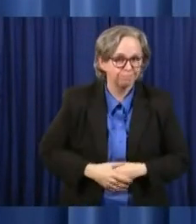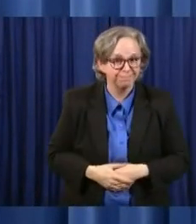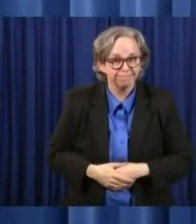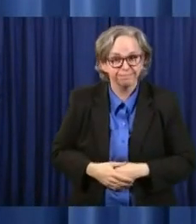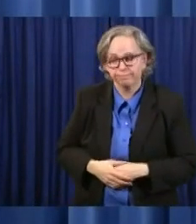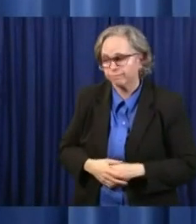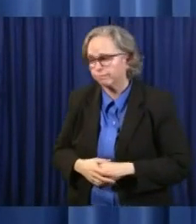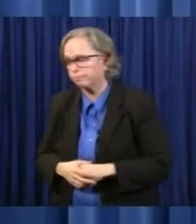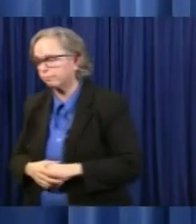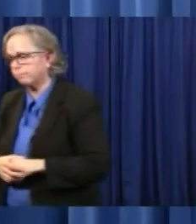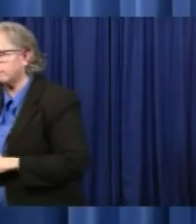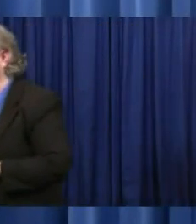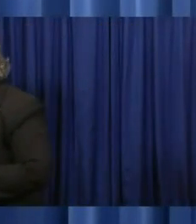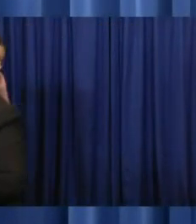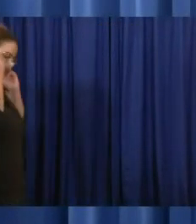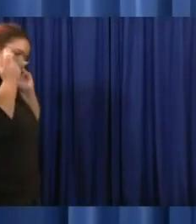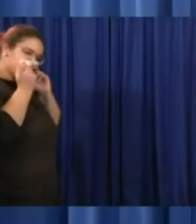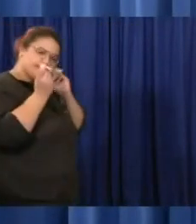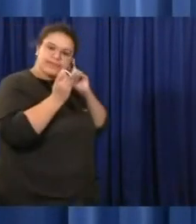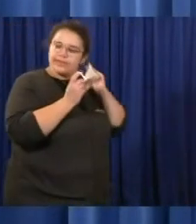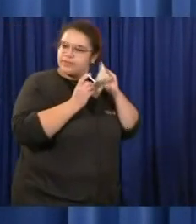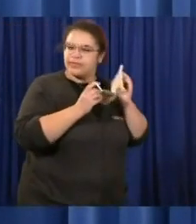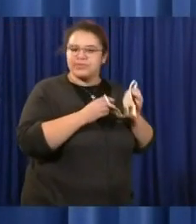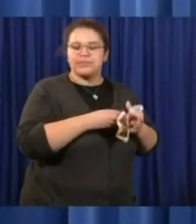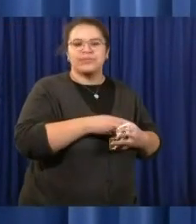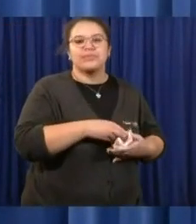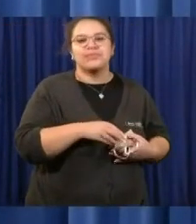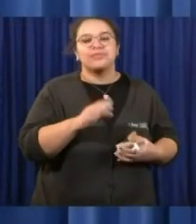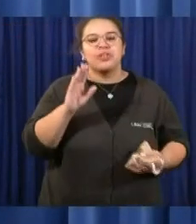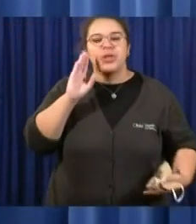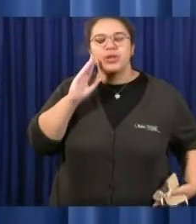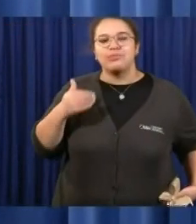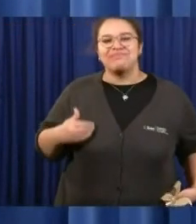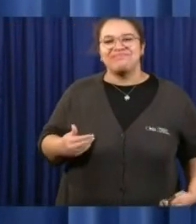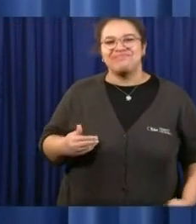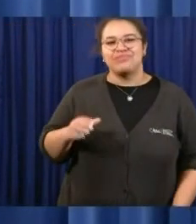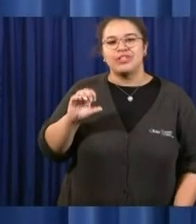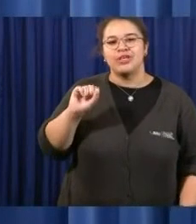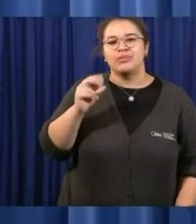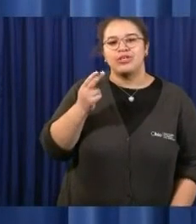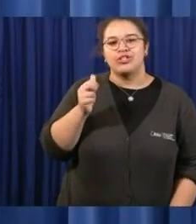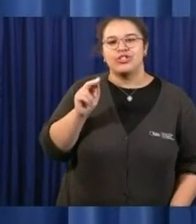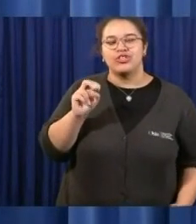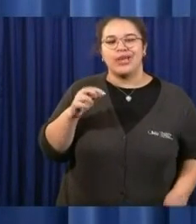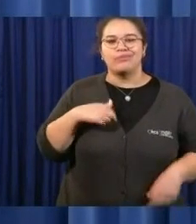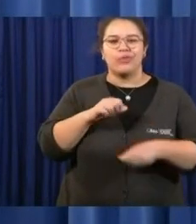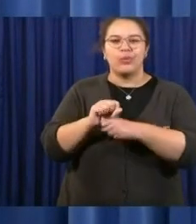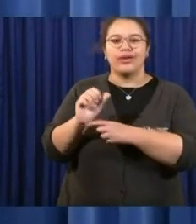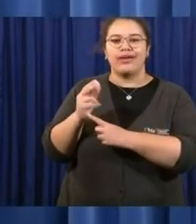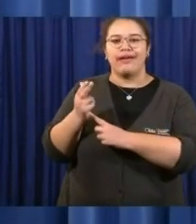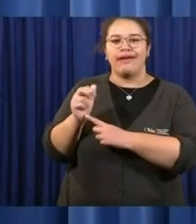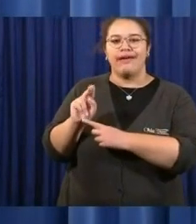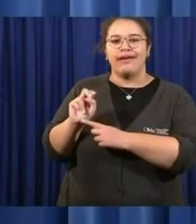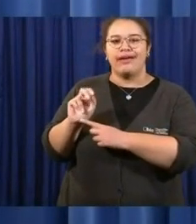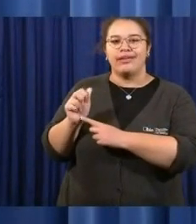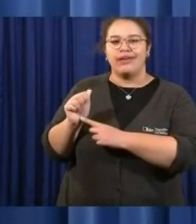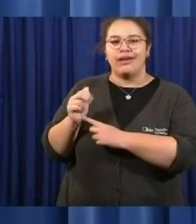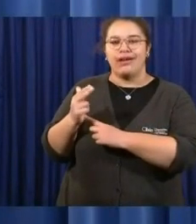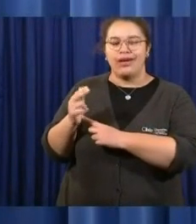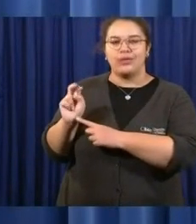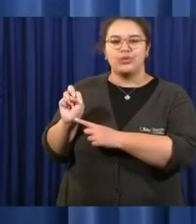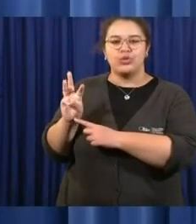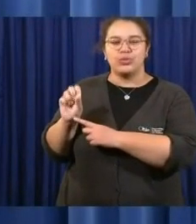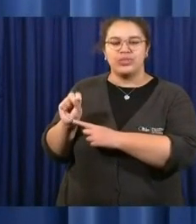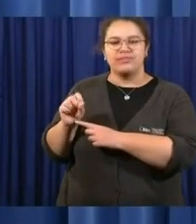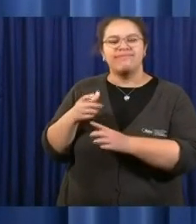Hello, Governor. This is Shane Stegg-Miller with Hannah News Service. In the last budget, you included a lot of extra money for schools aimed at